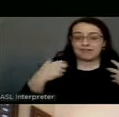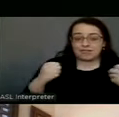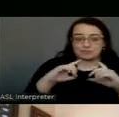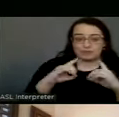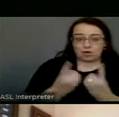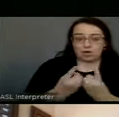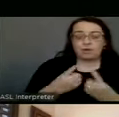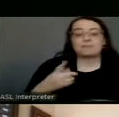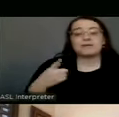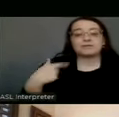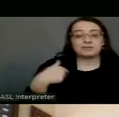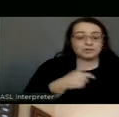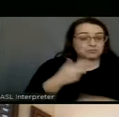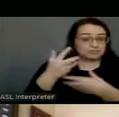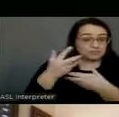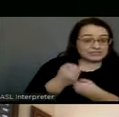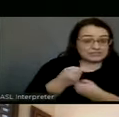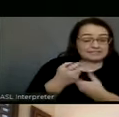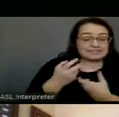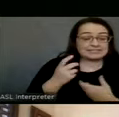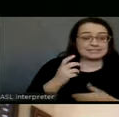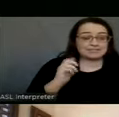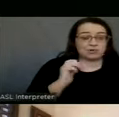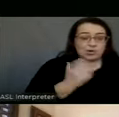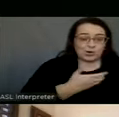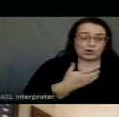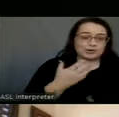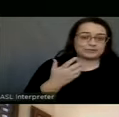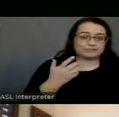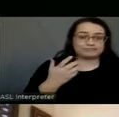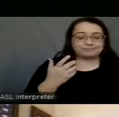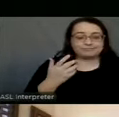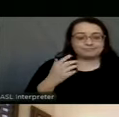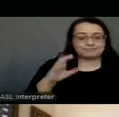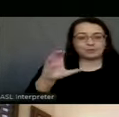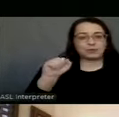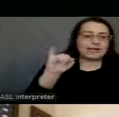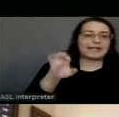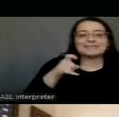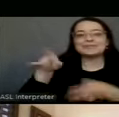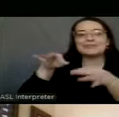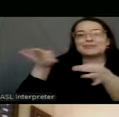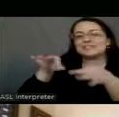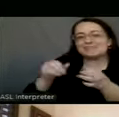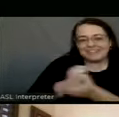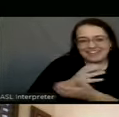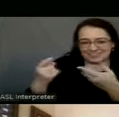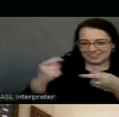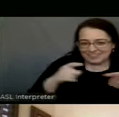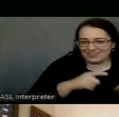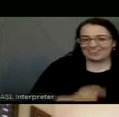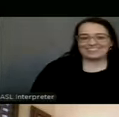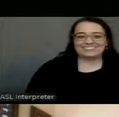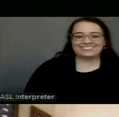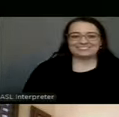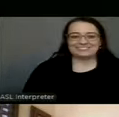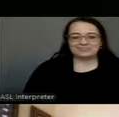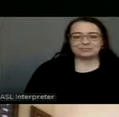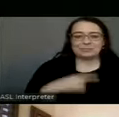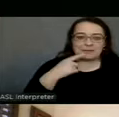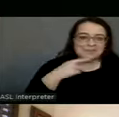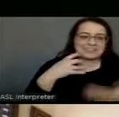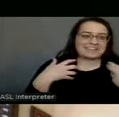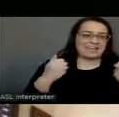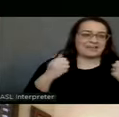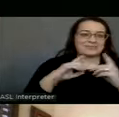We have received our allocation of the... Casey, why don't you tell us everything that's going on at Public Health? I mean, with